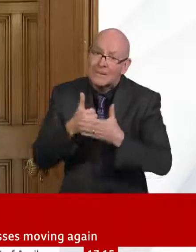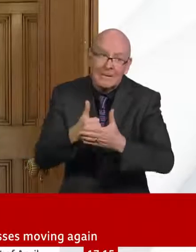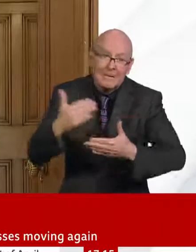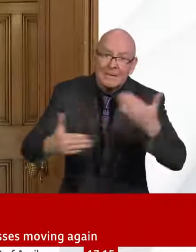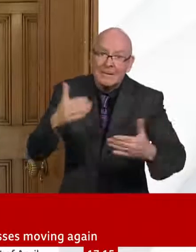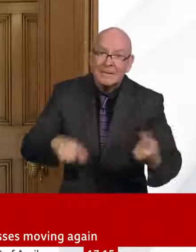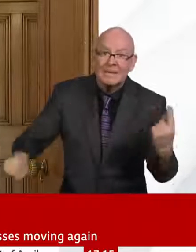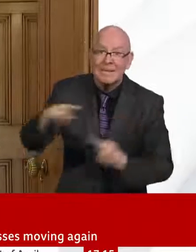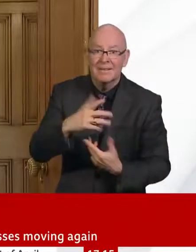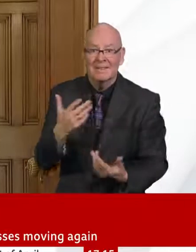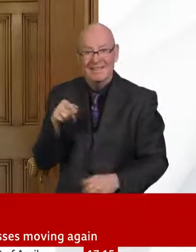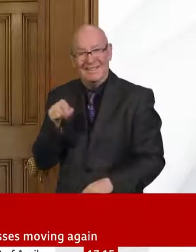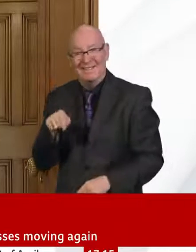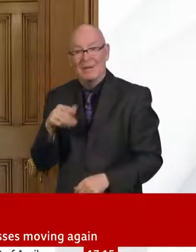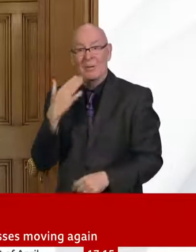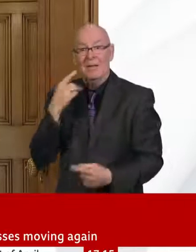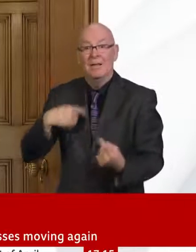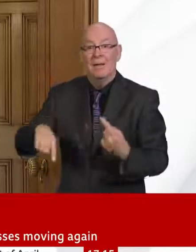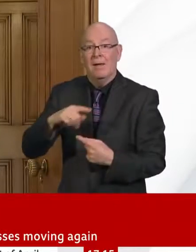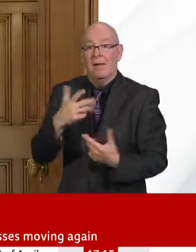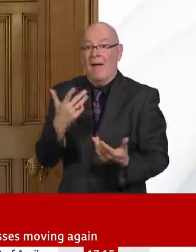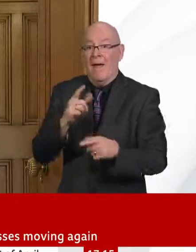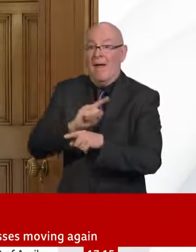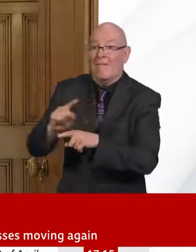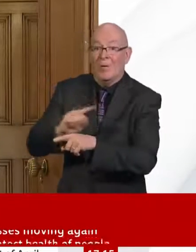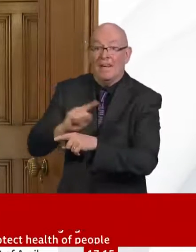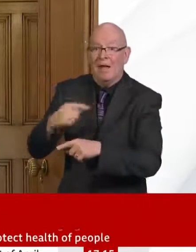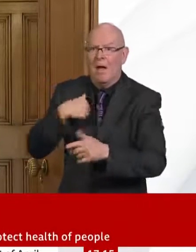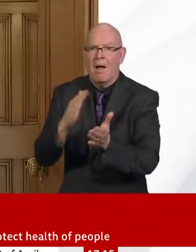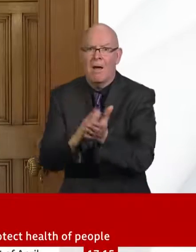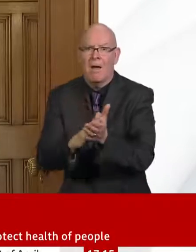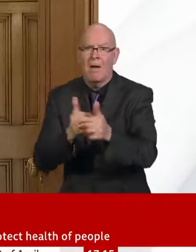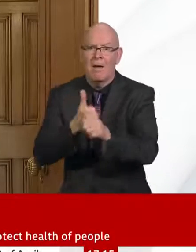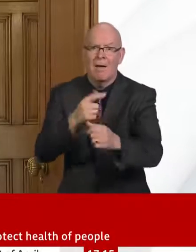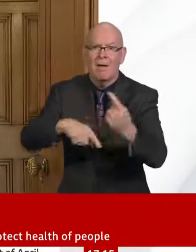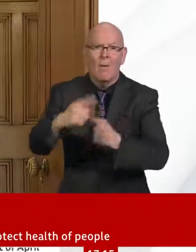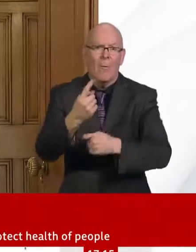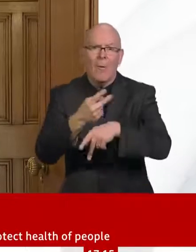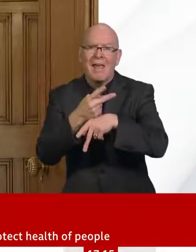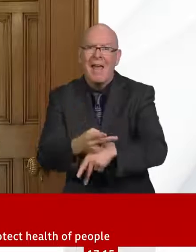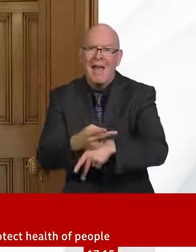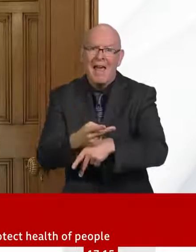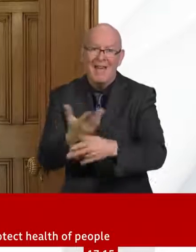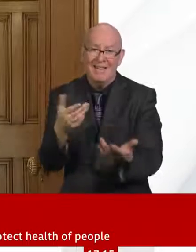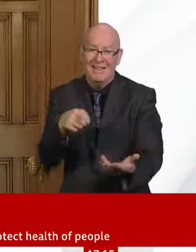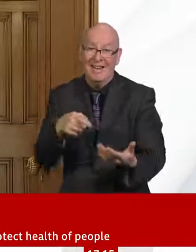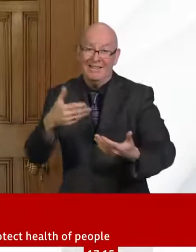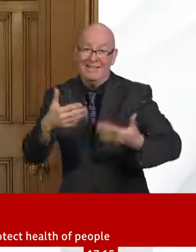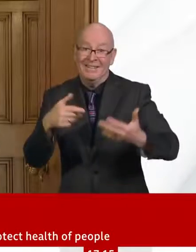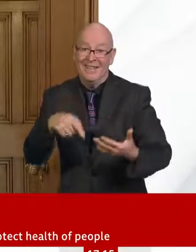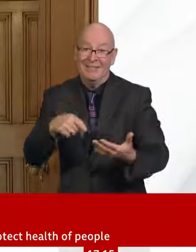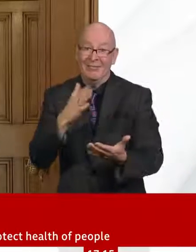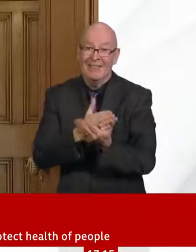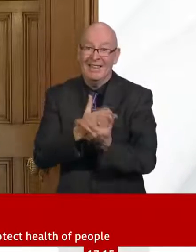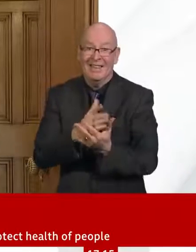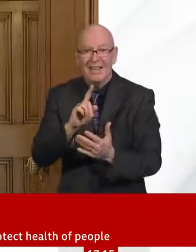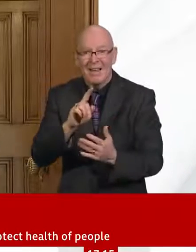is a question about making sure we have a data set that is, you know, consistent and accurate and timely. I think there is there is just there a